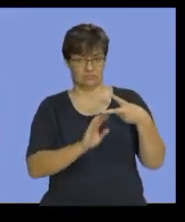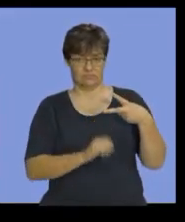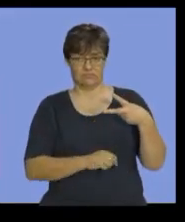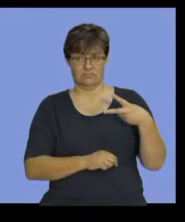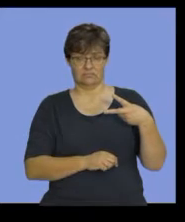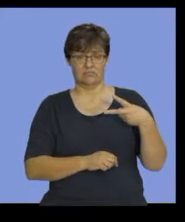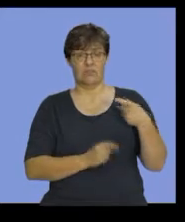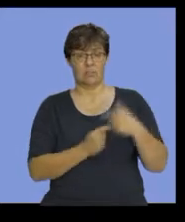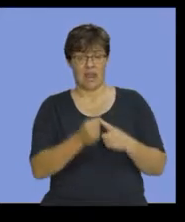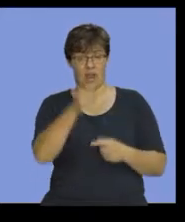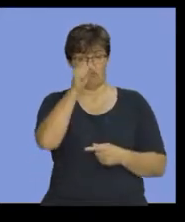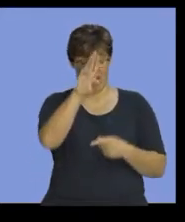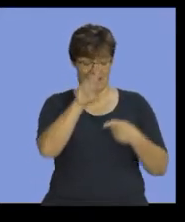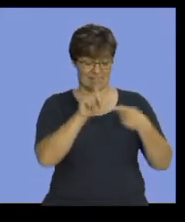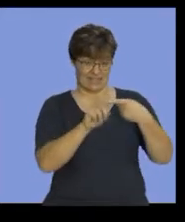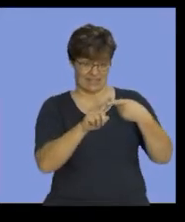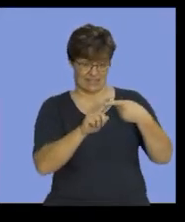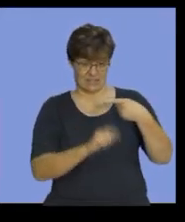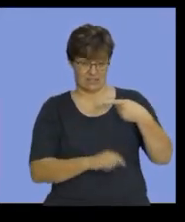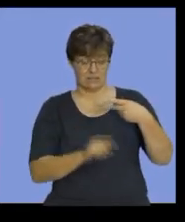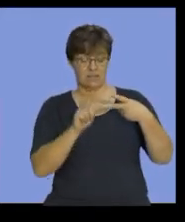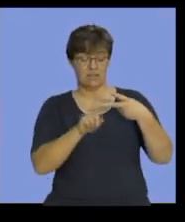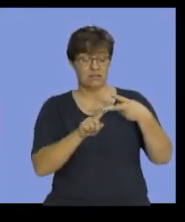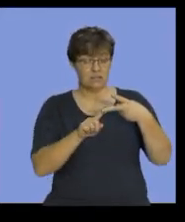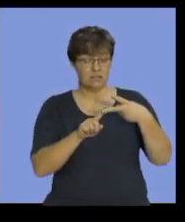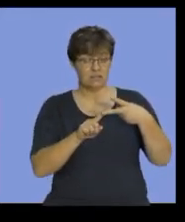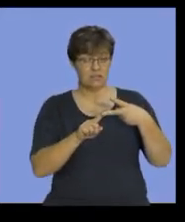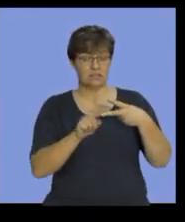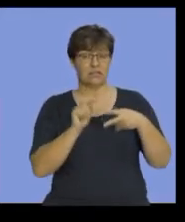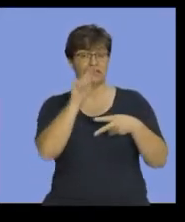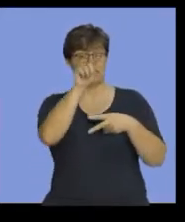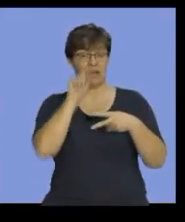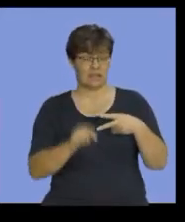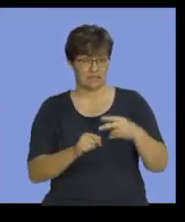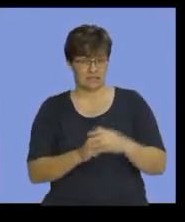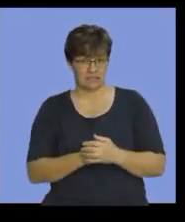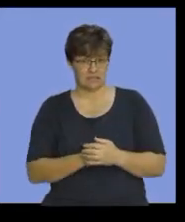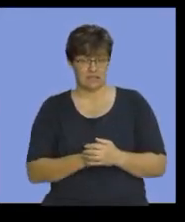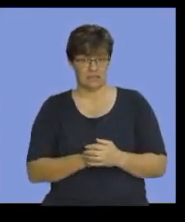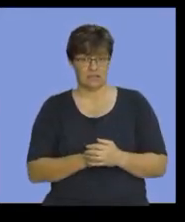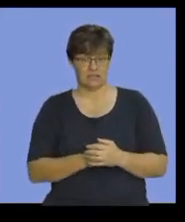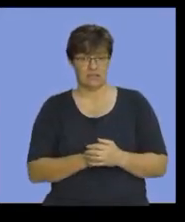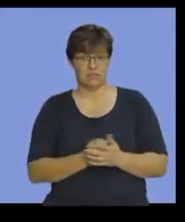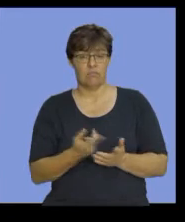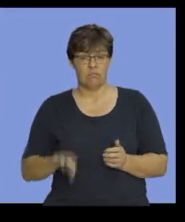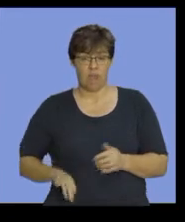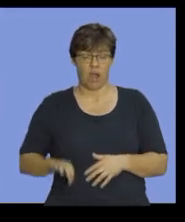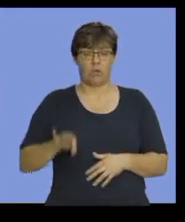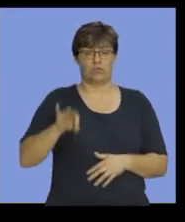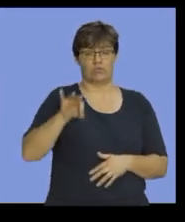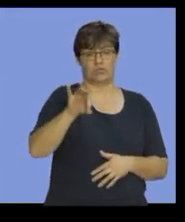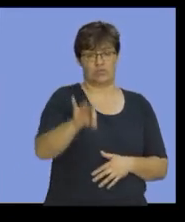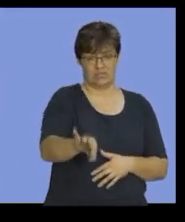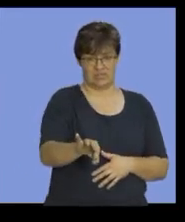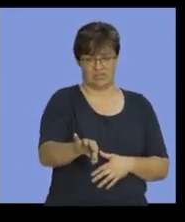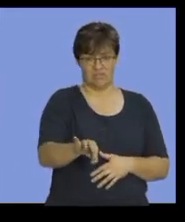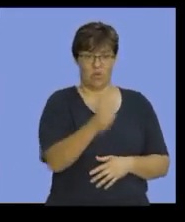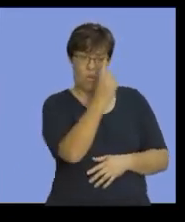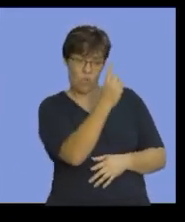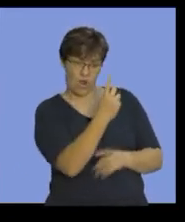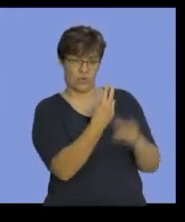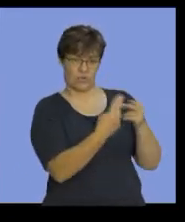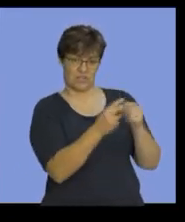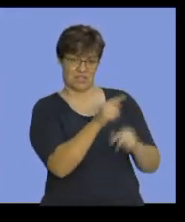will be in rands divided by your contribution per unit.